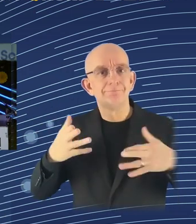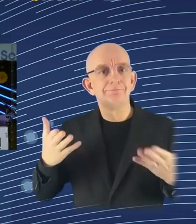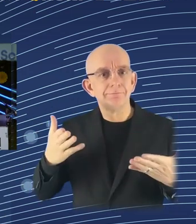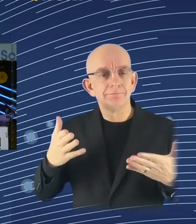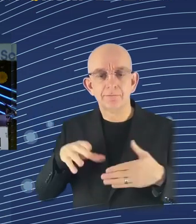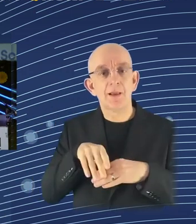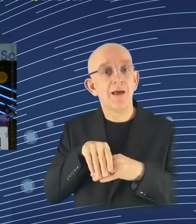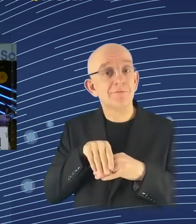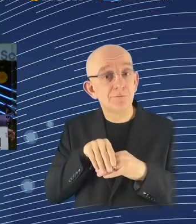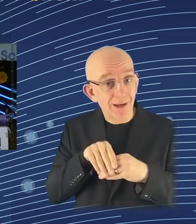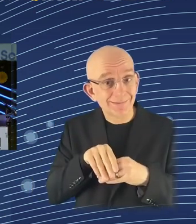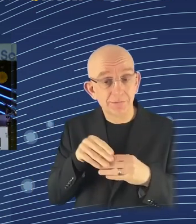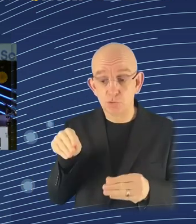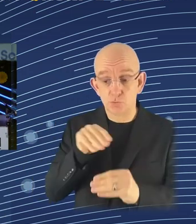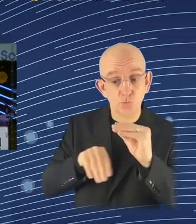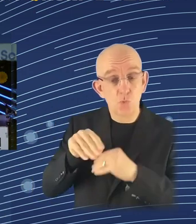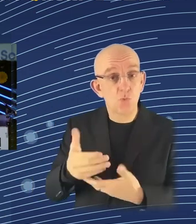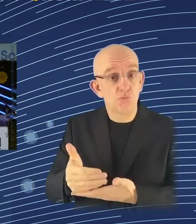Asia.